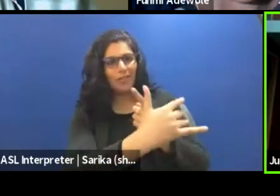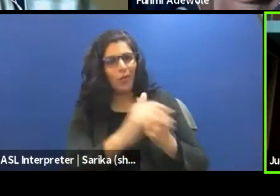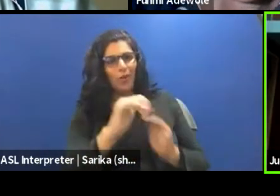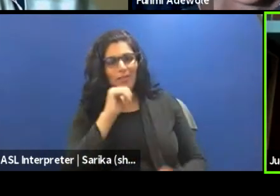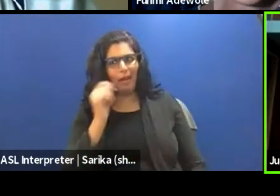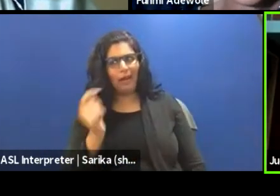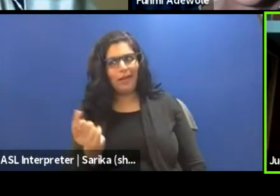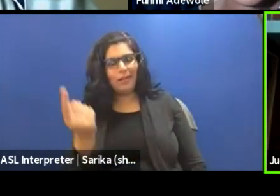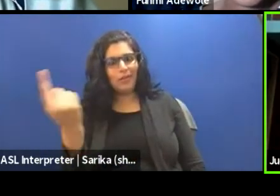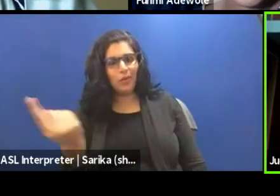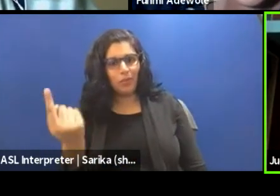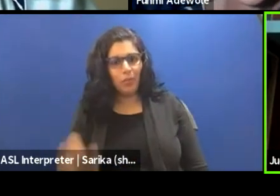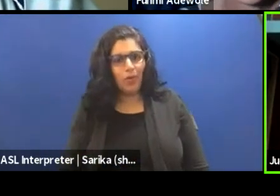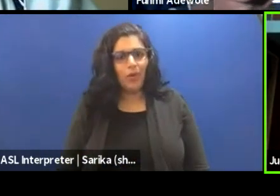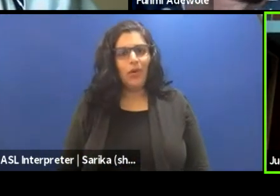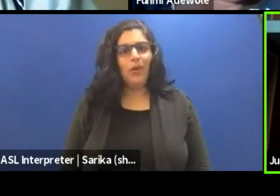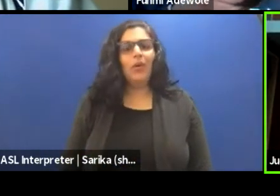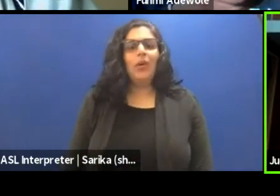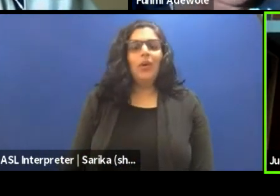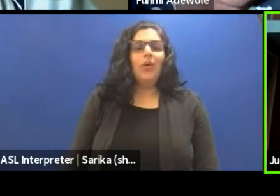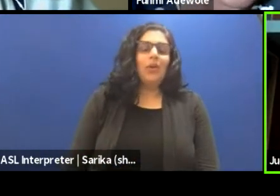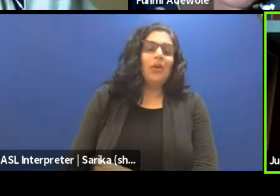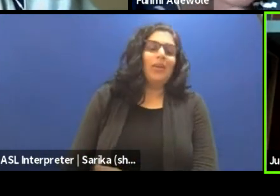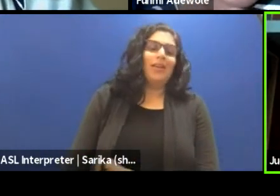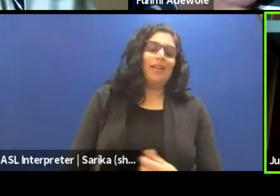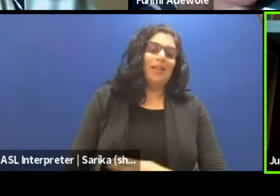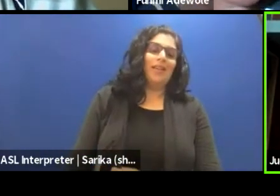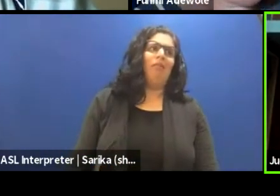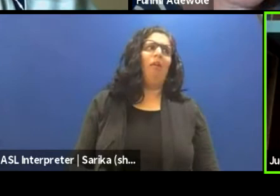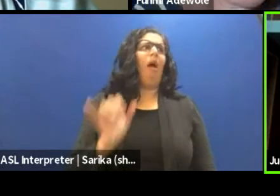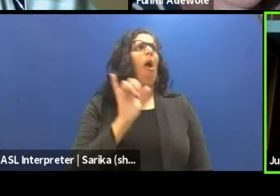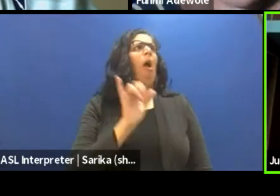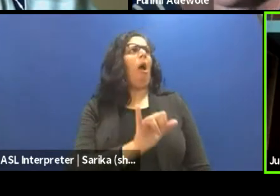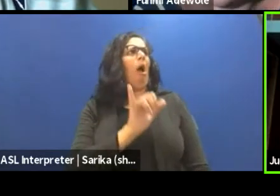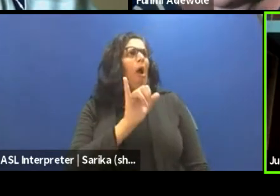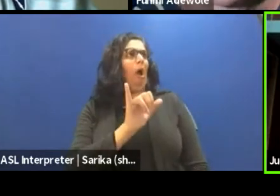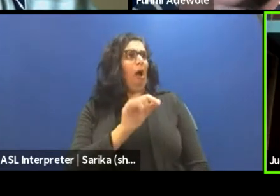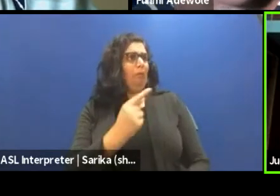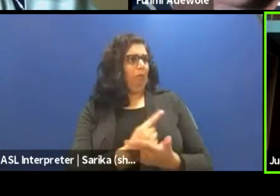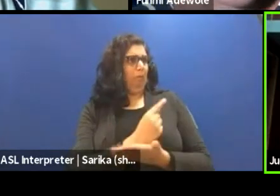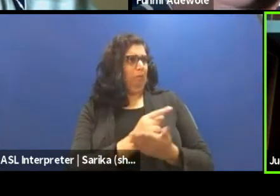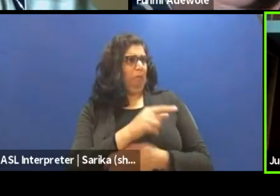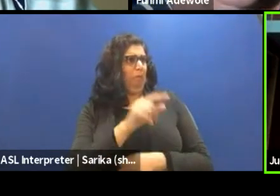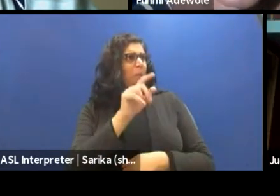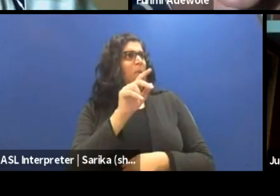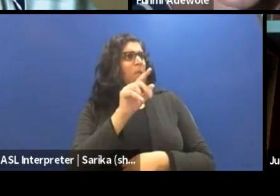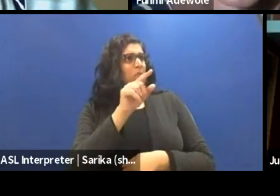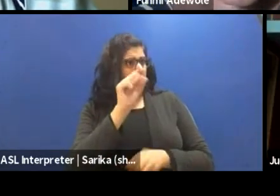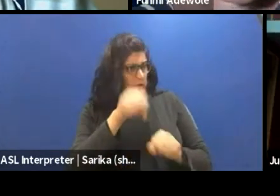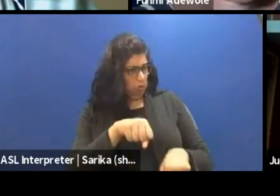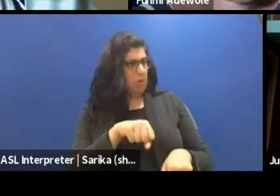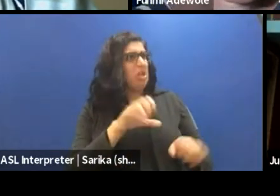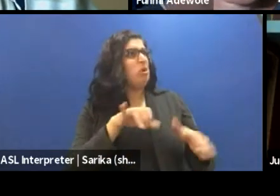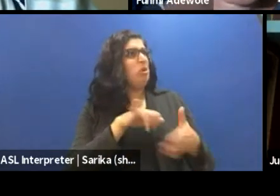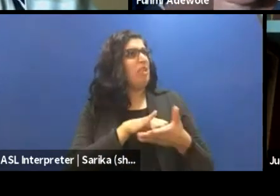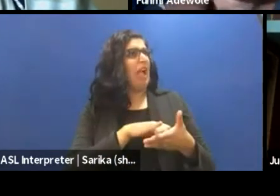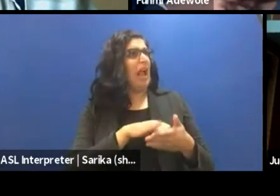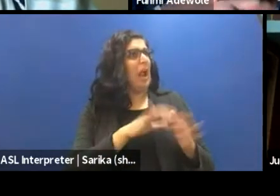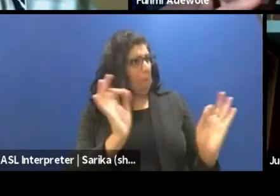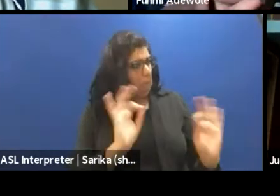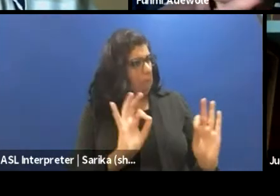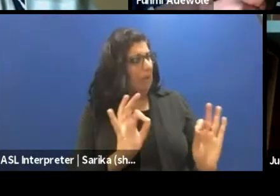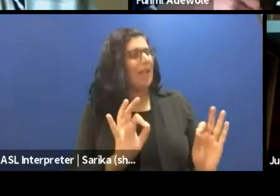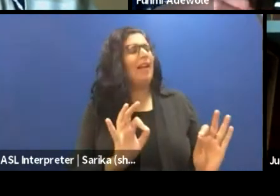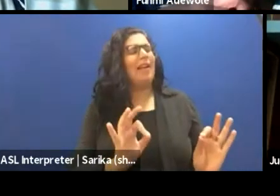insult the people in the scene. And they're like, oh, Uganda, you people do that, you know what I mean? So it also provokes